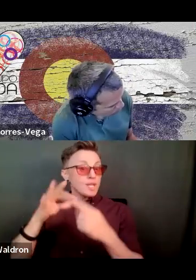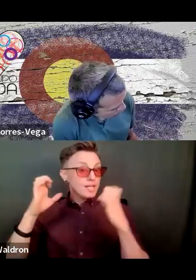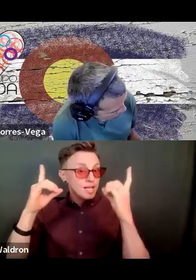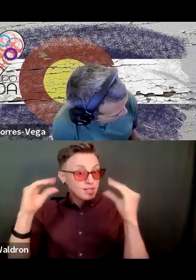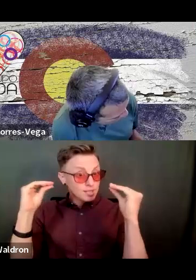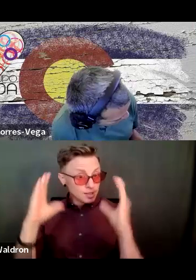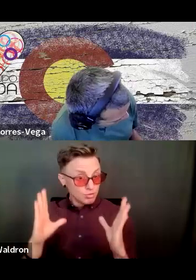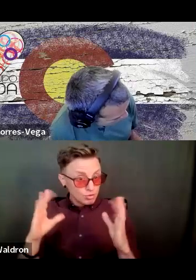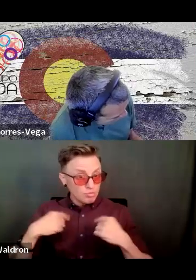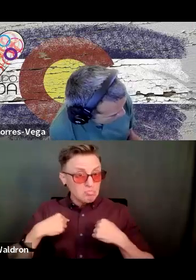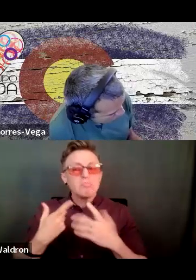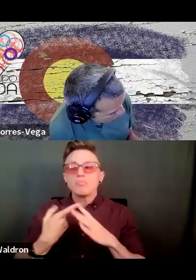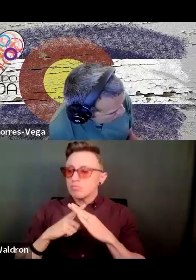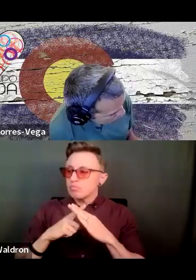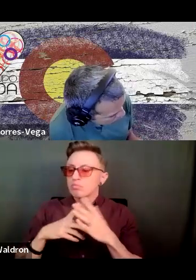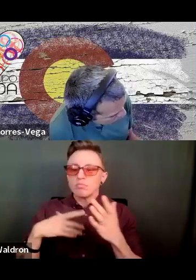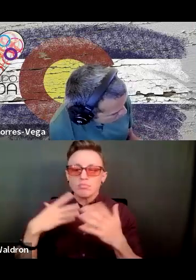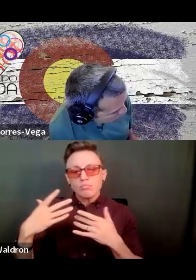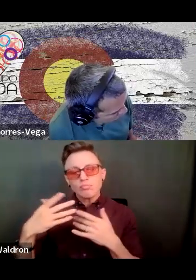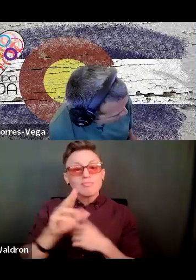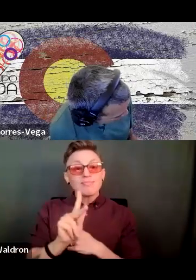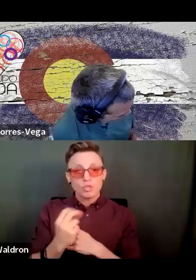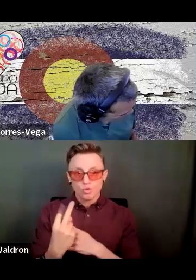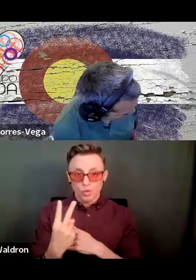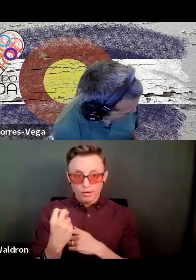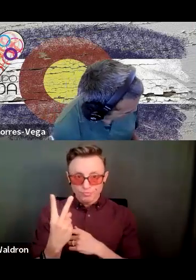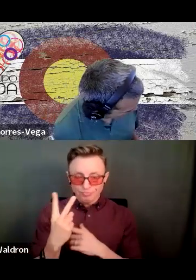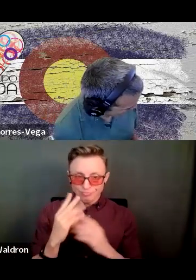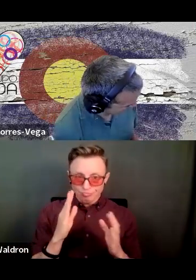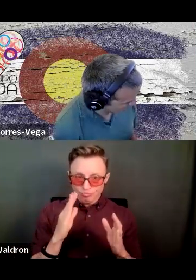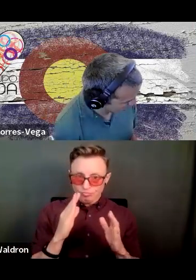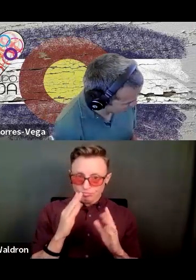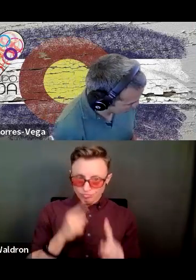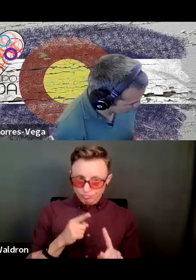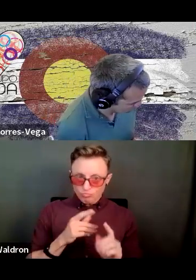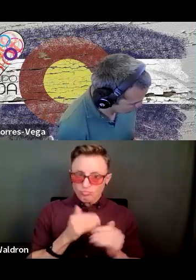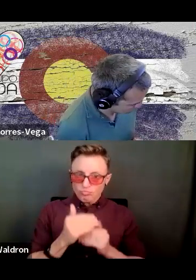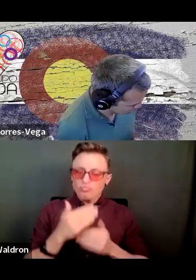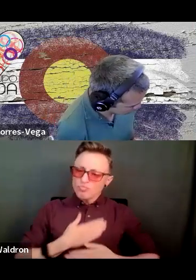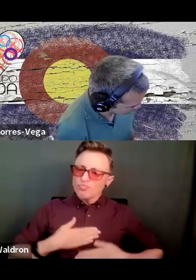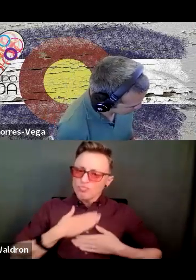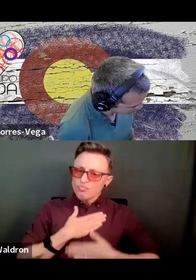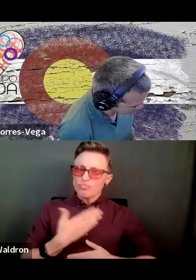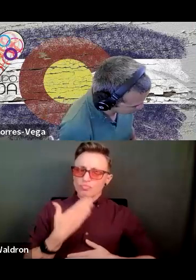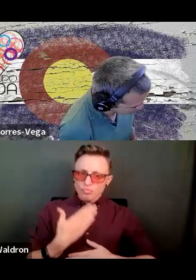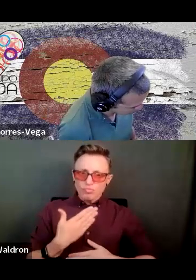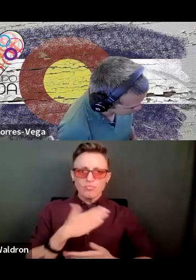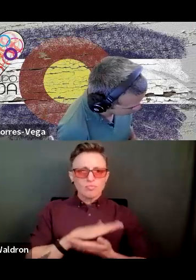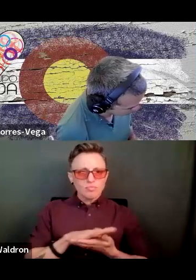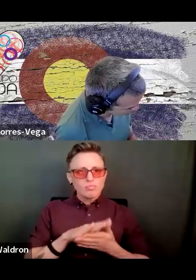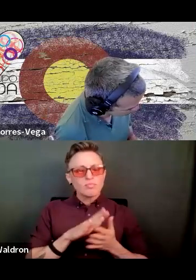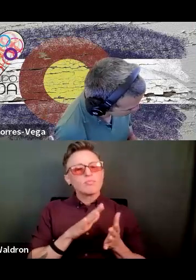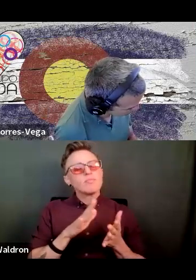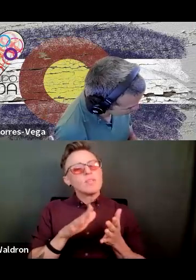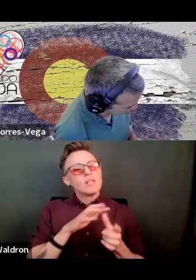You know, started doing, I started in K-12 education, really enjoyed that. And then